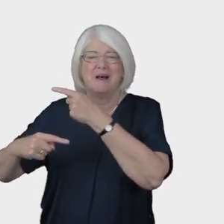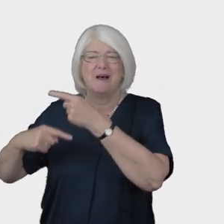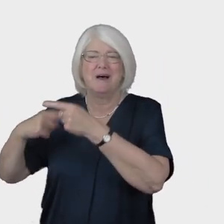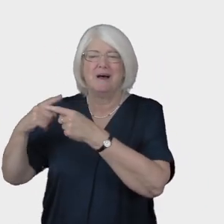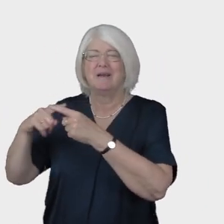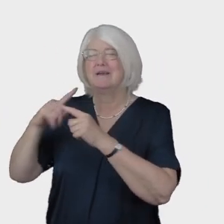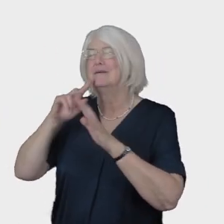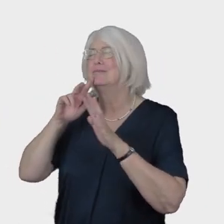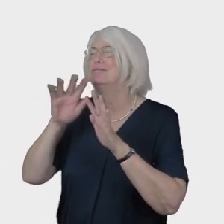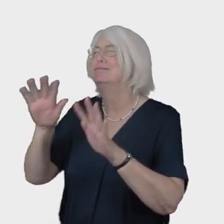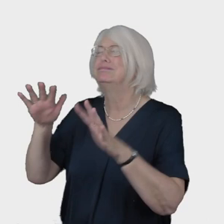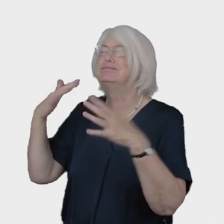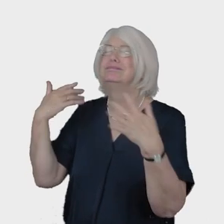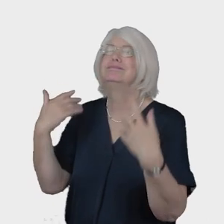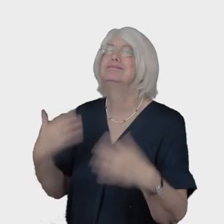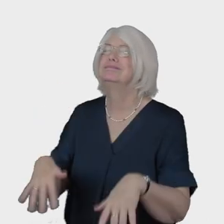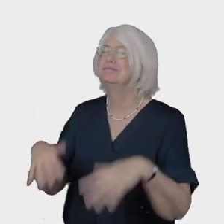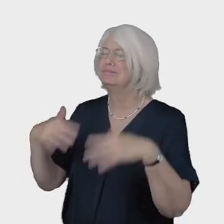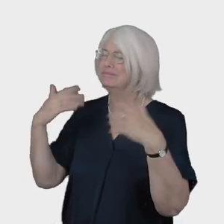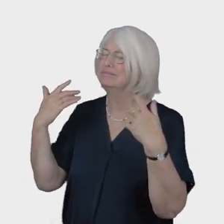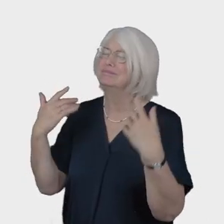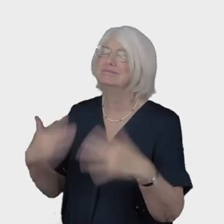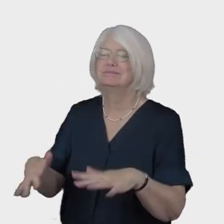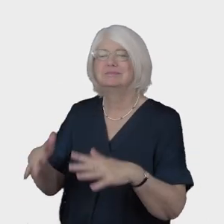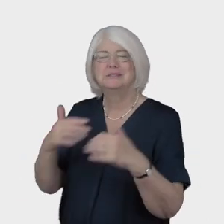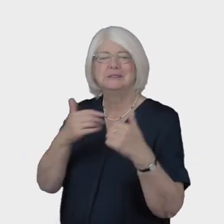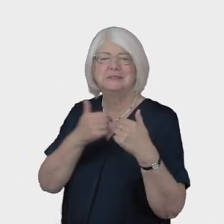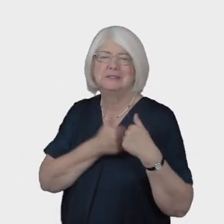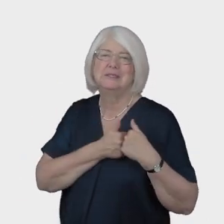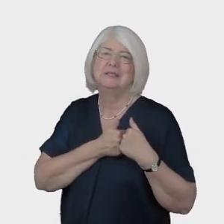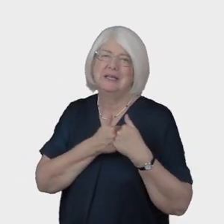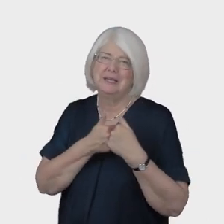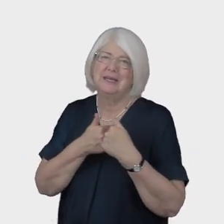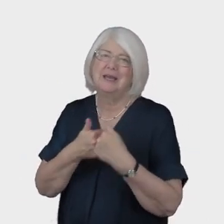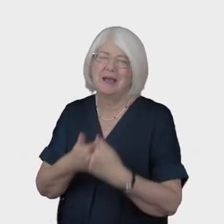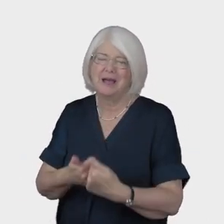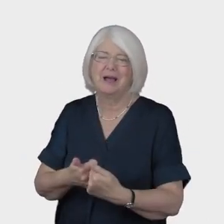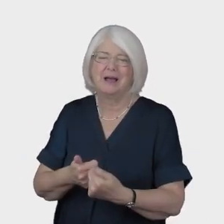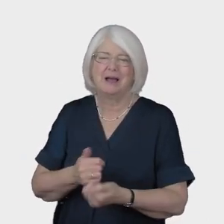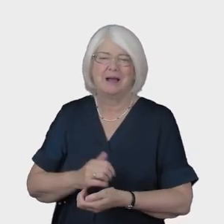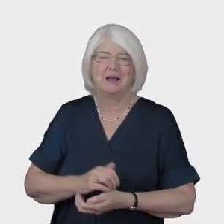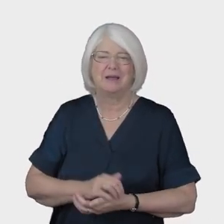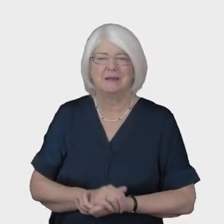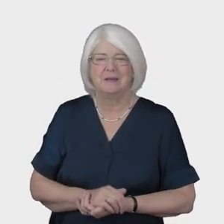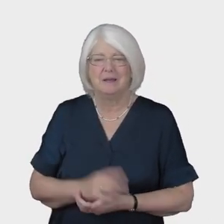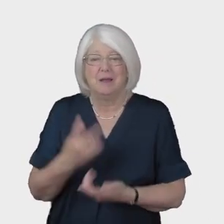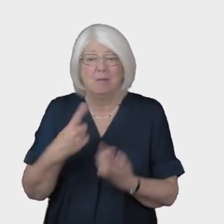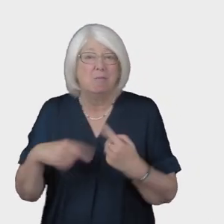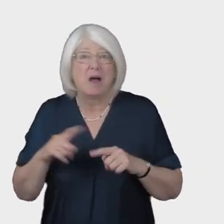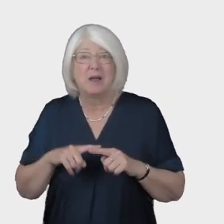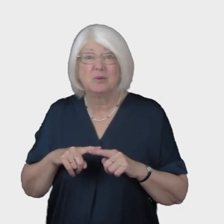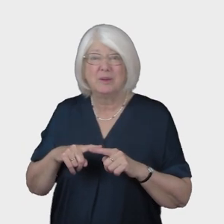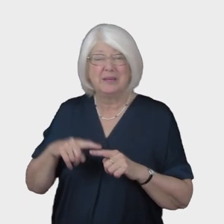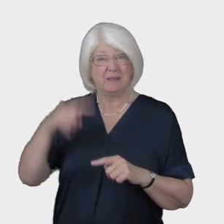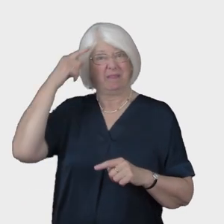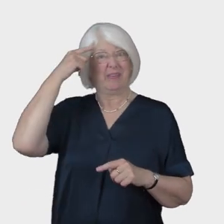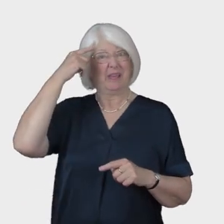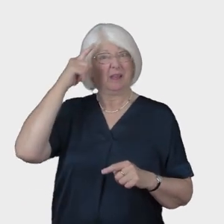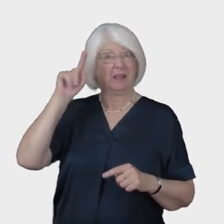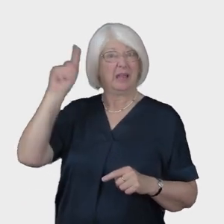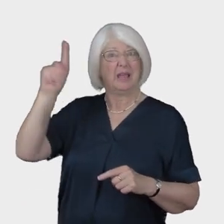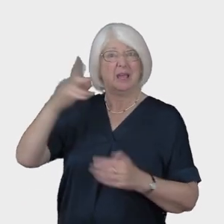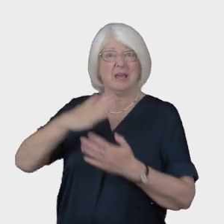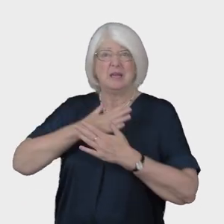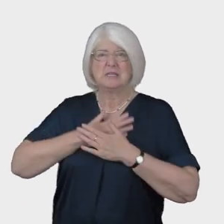eternal is most powerful in love and we